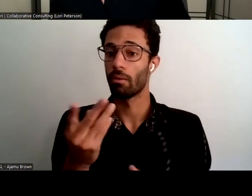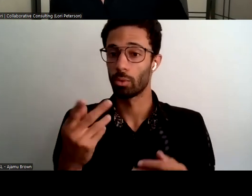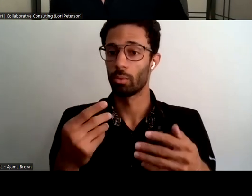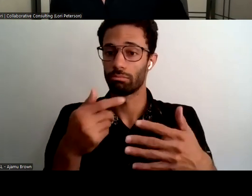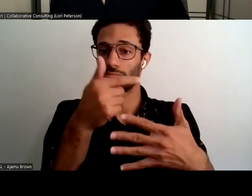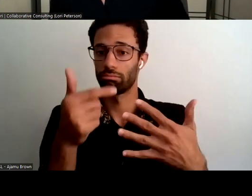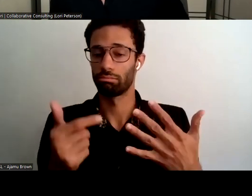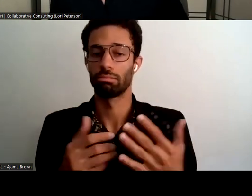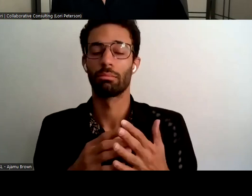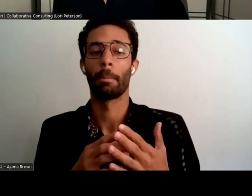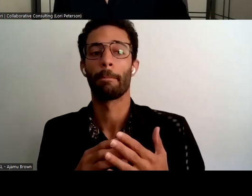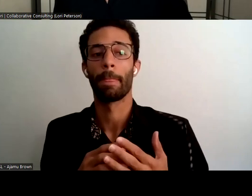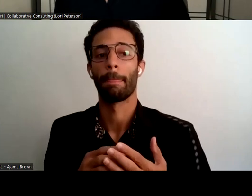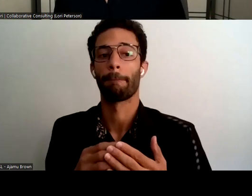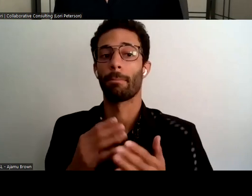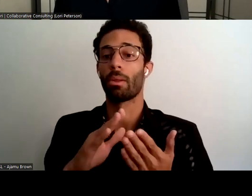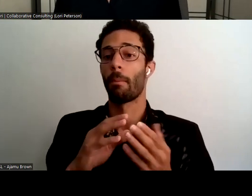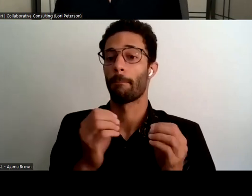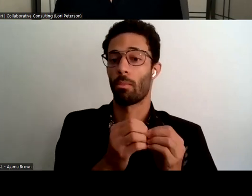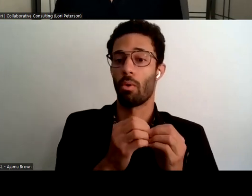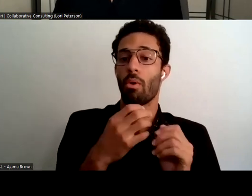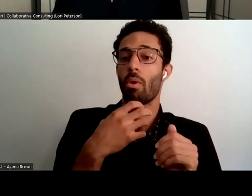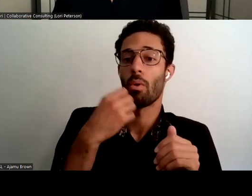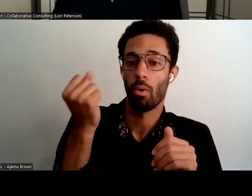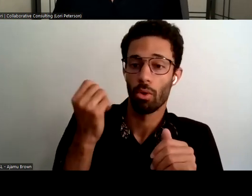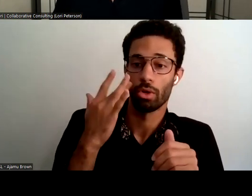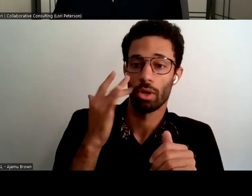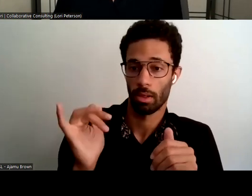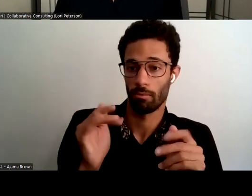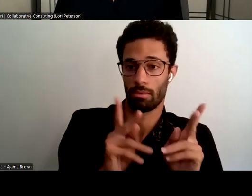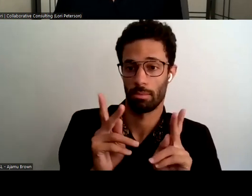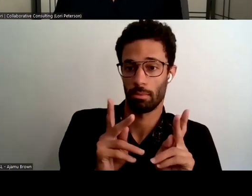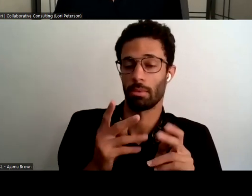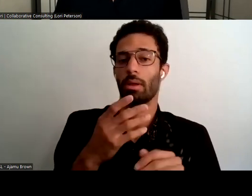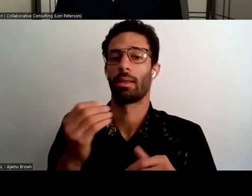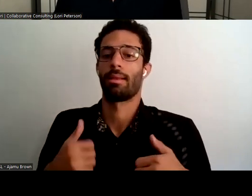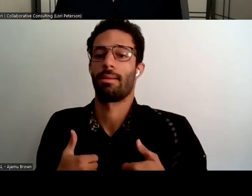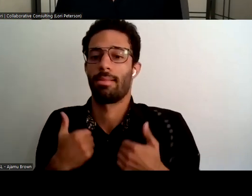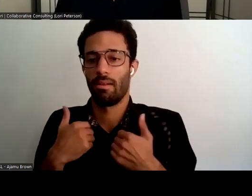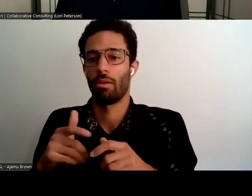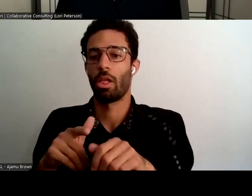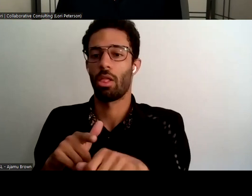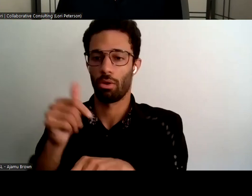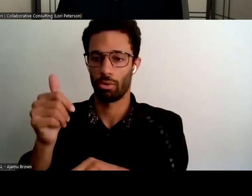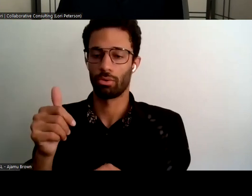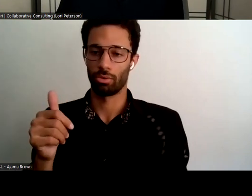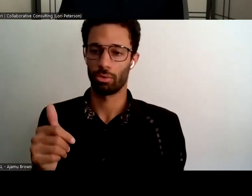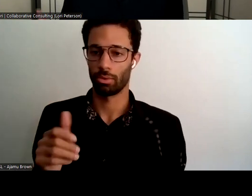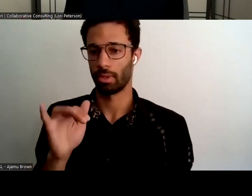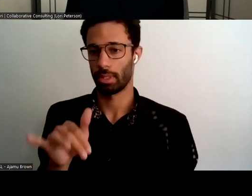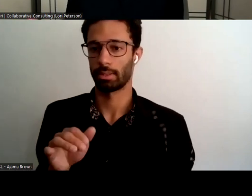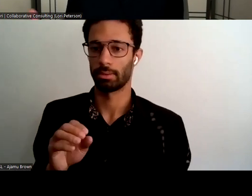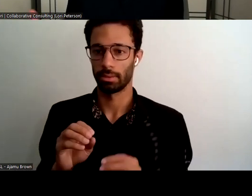so they're more older californians and they're living longer um that that is pretty clear and susan gave some great stats on that